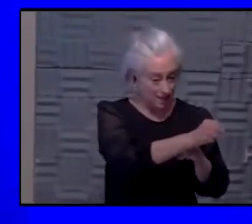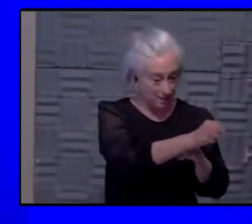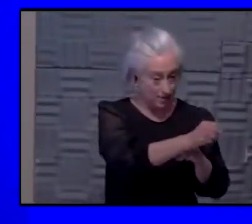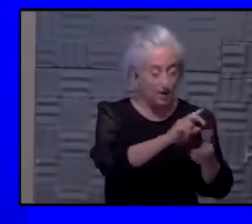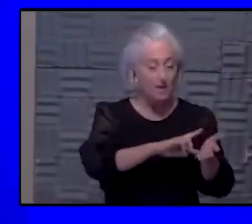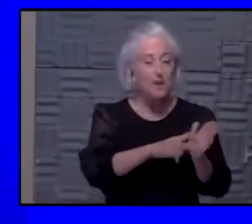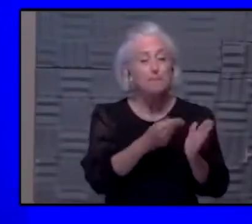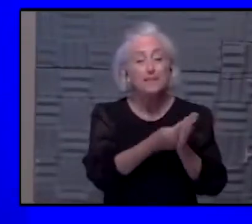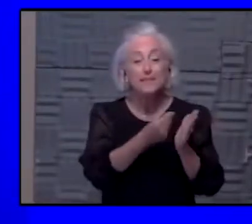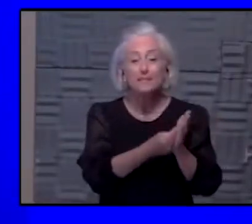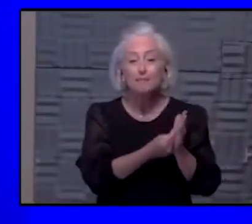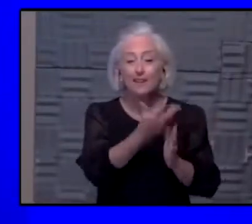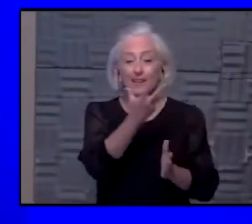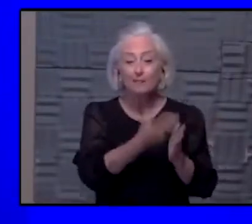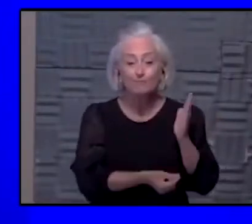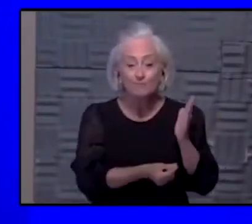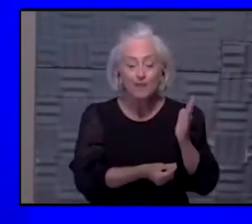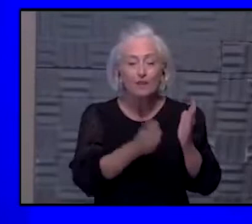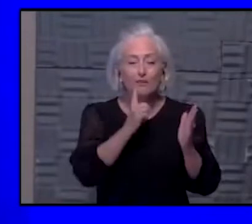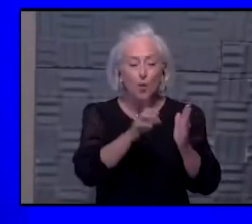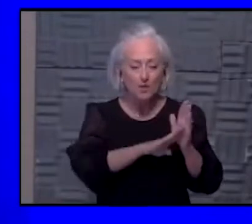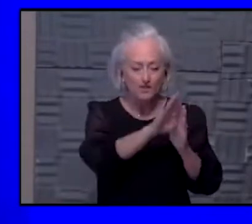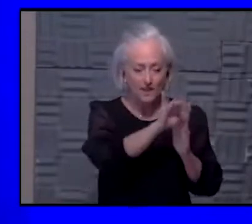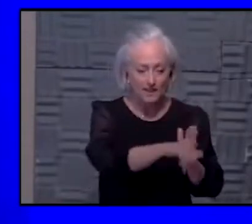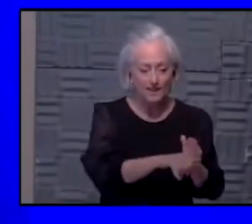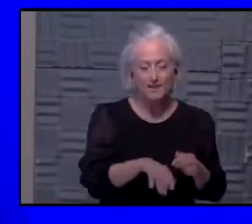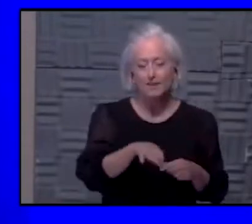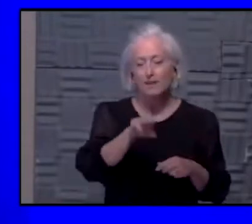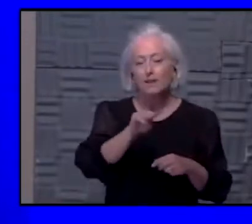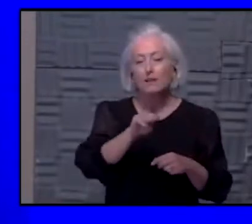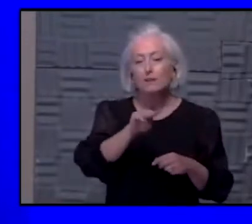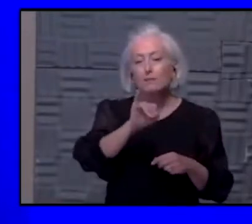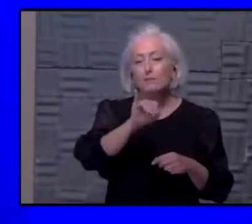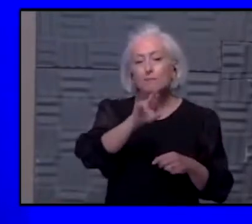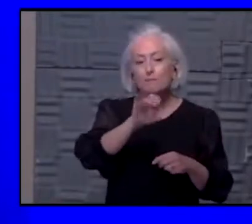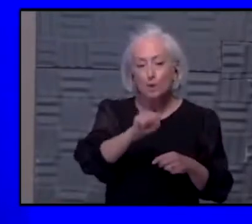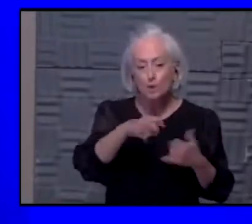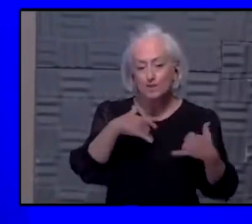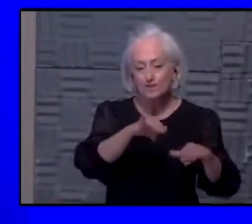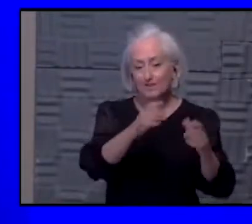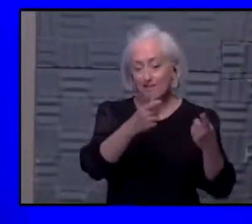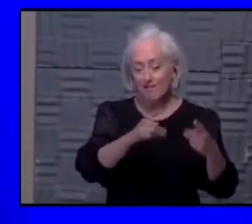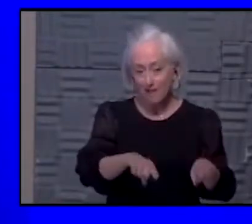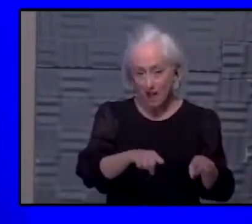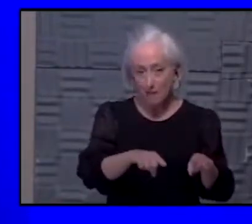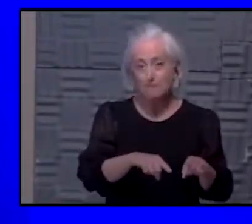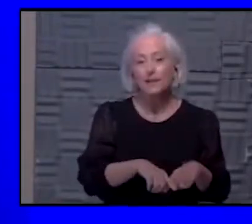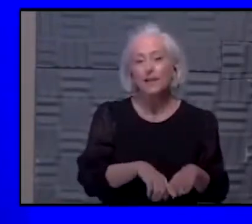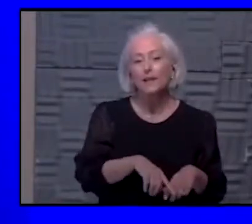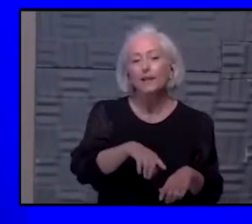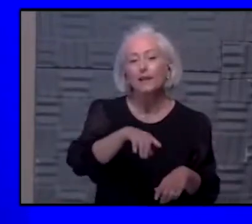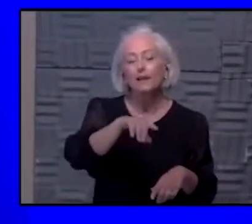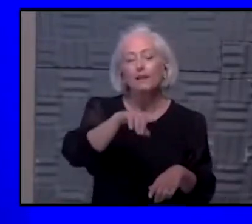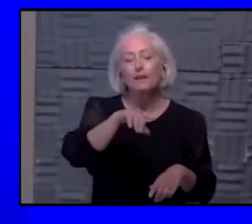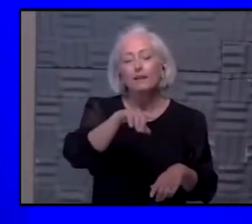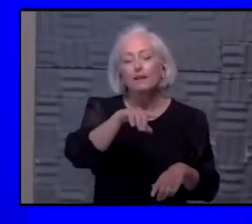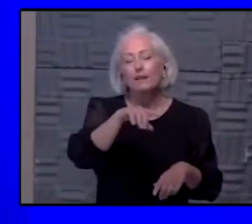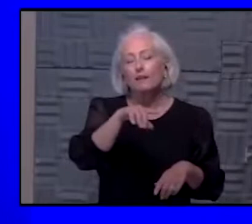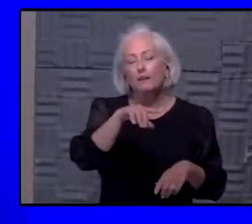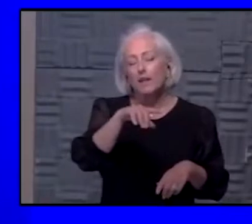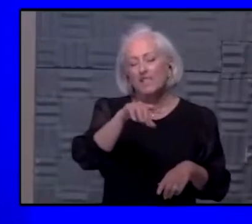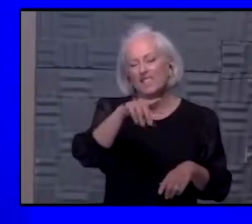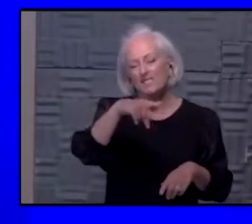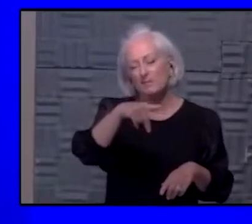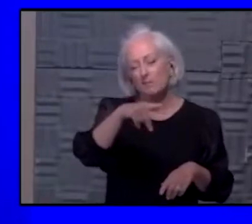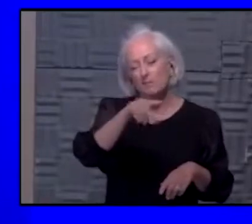therapeutics and vaccine for that. MERS still is going on in the Arabian Peninsula, but it affects very few people every year. So there's